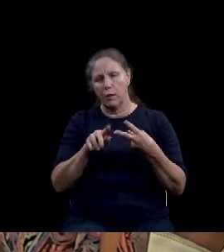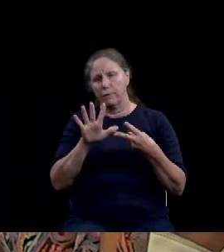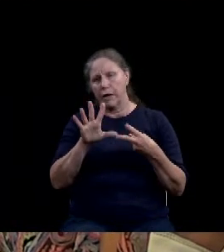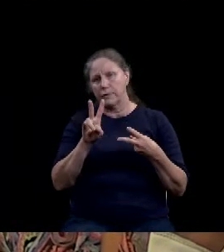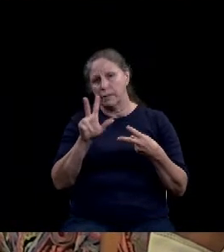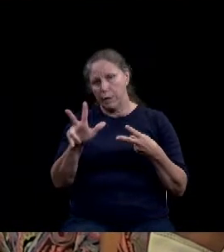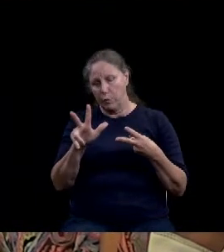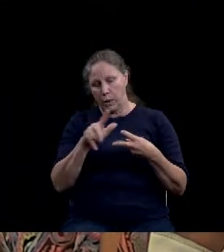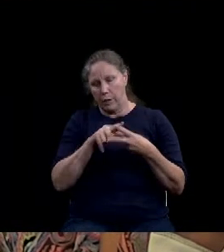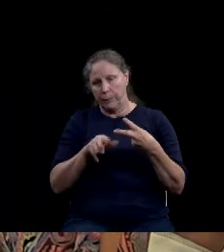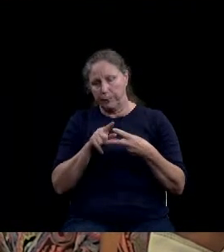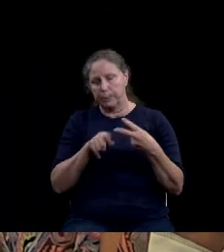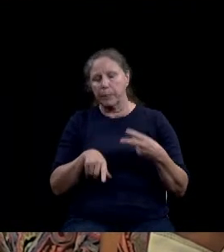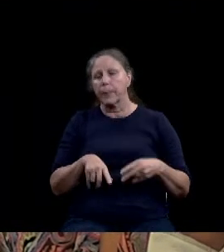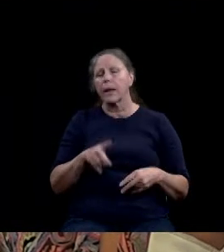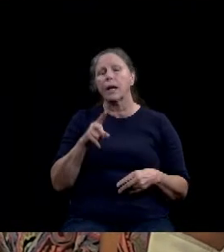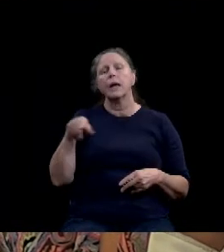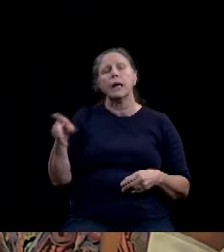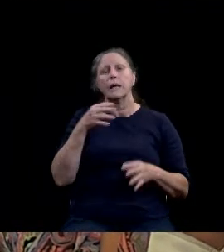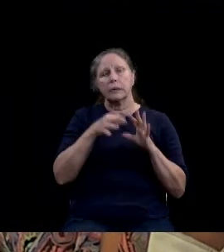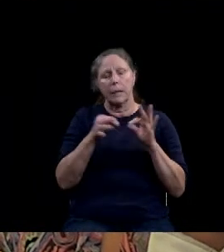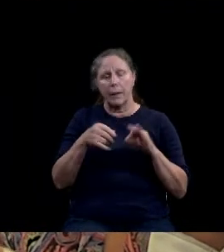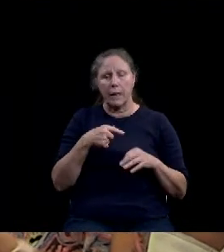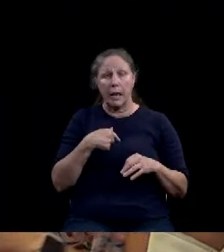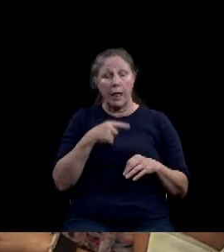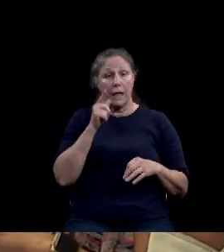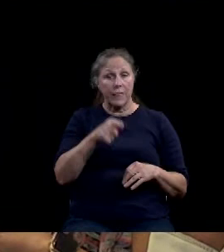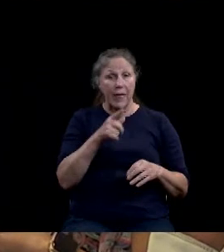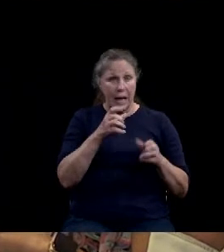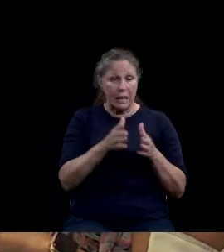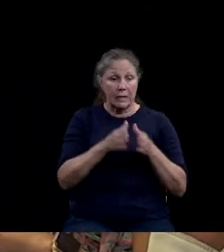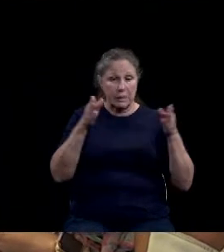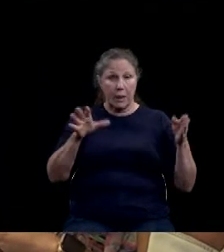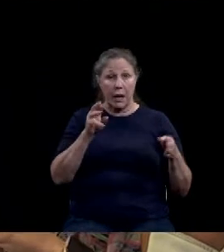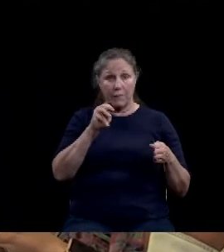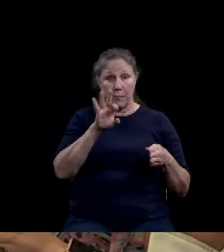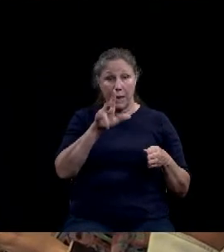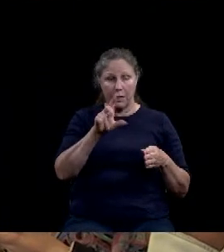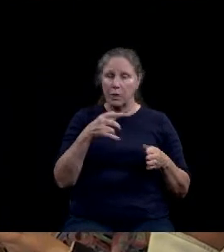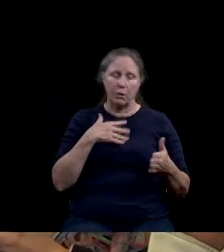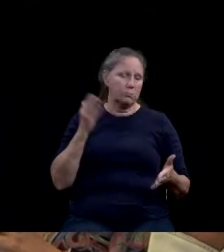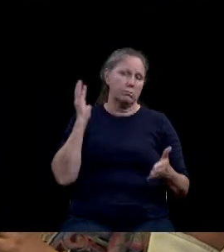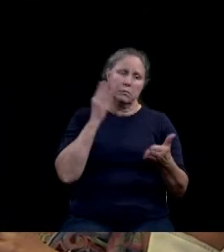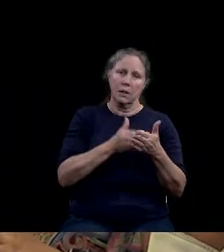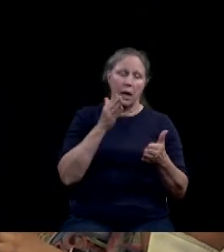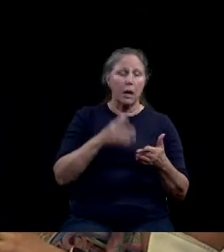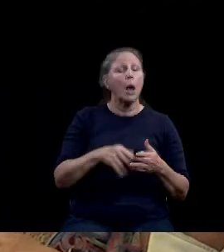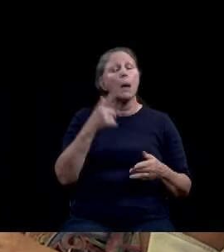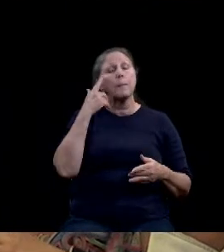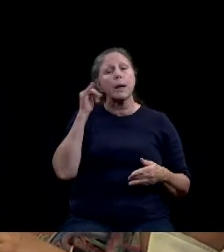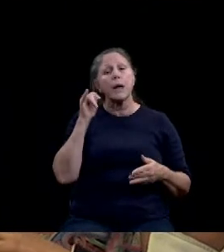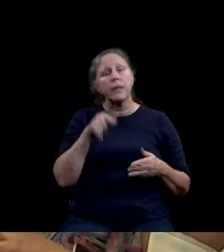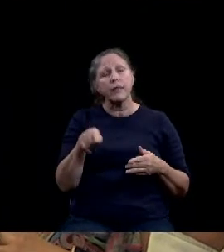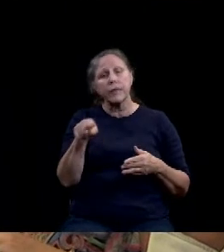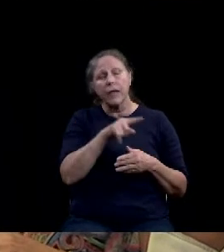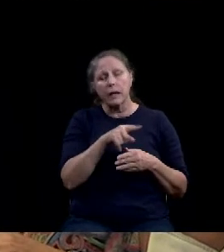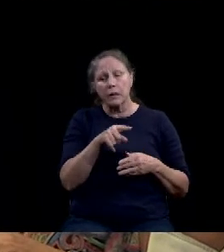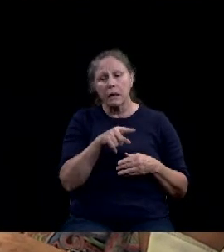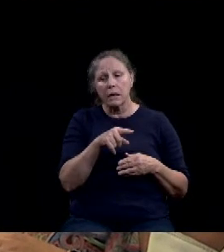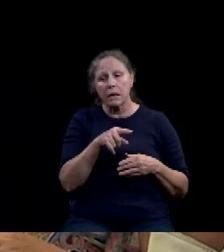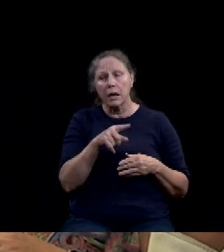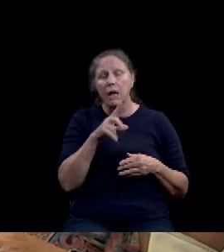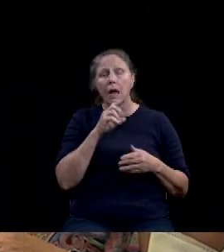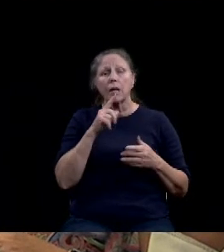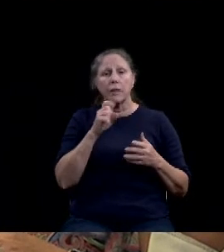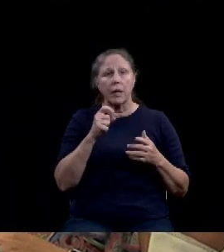strongly against the expansion of FM 939 and the subsequent enactment of immediate eminent domain to facilitate this end as a